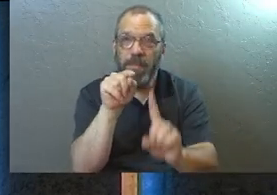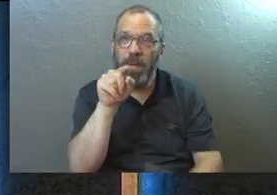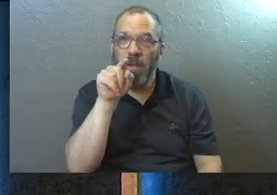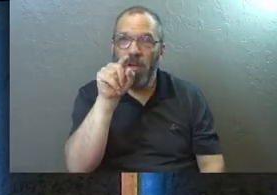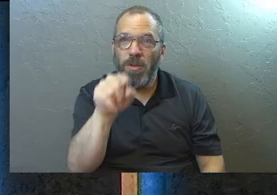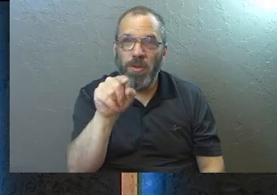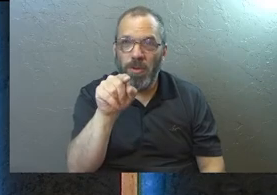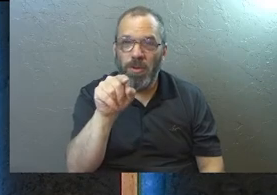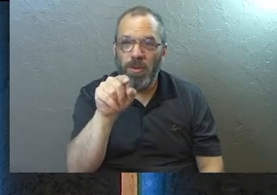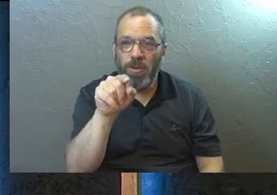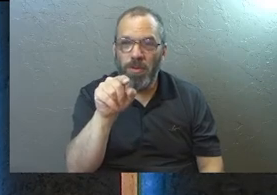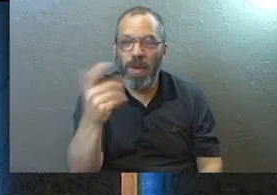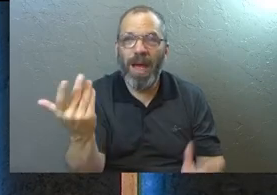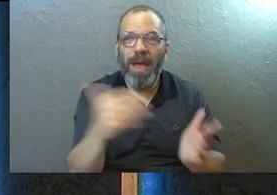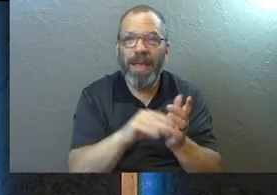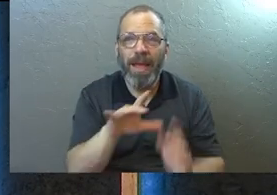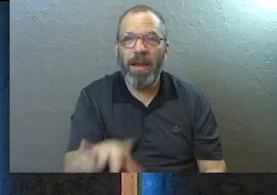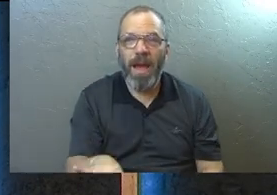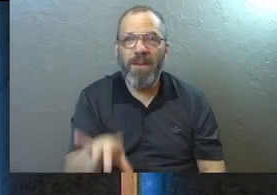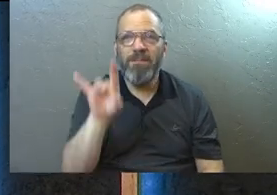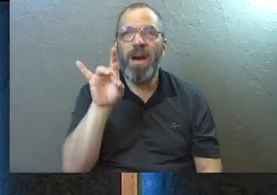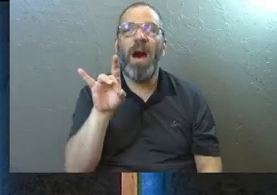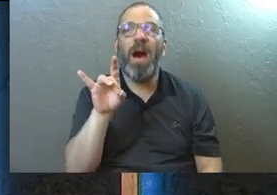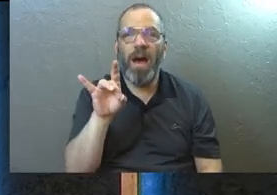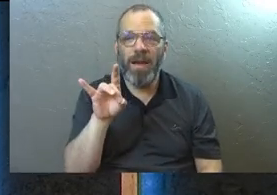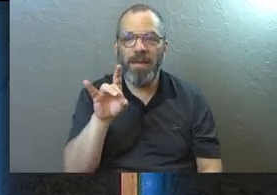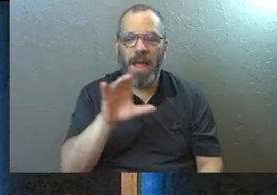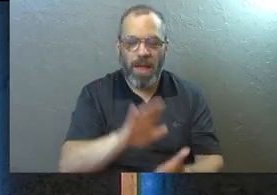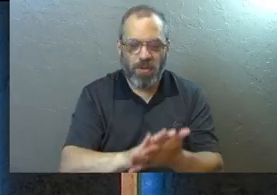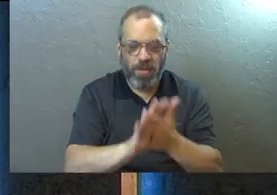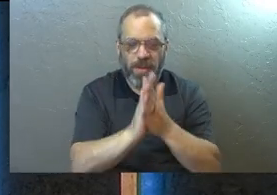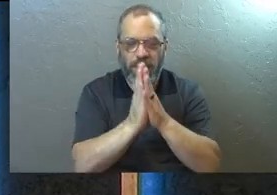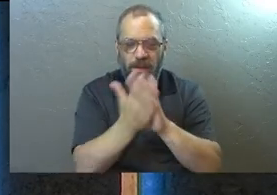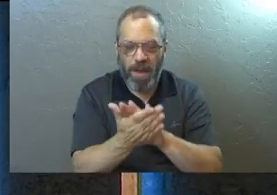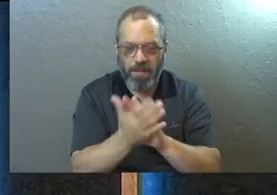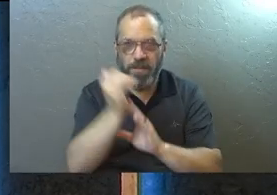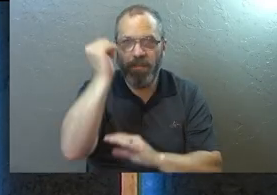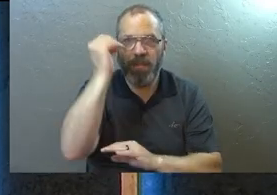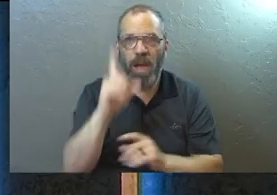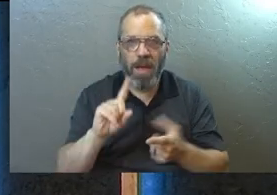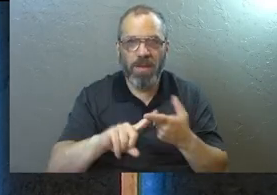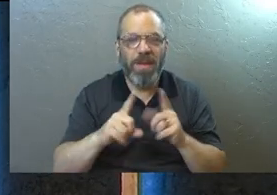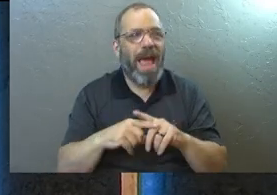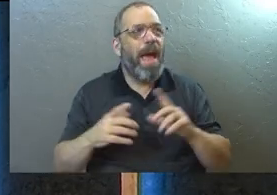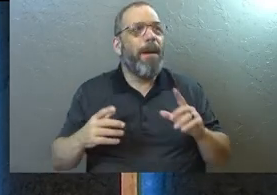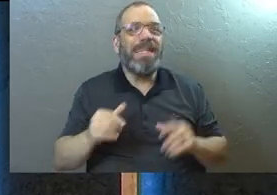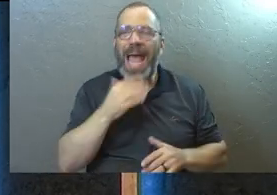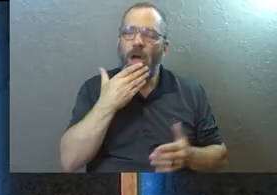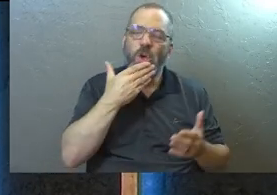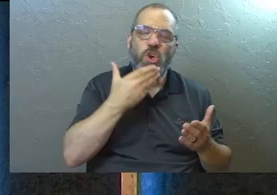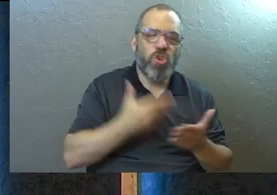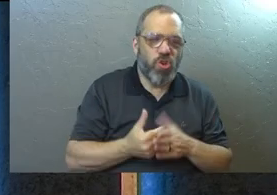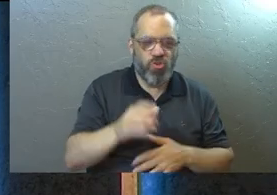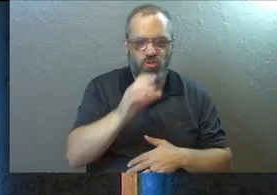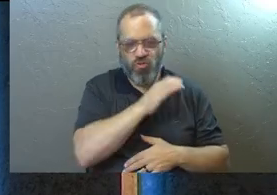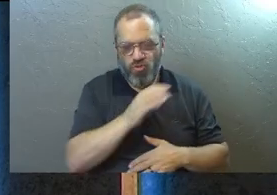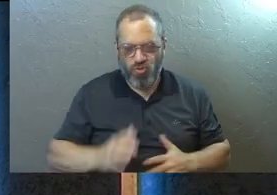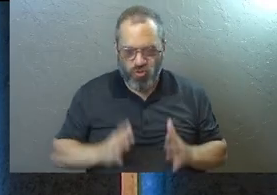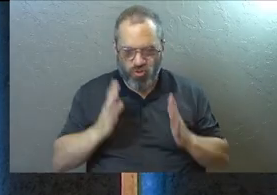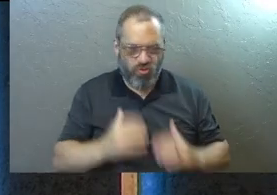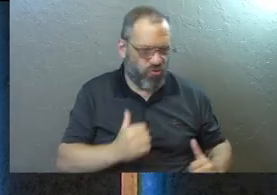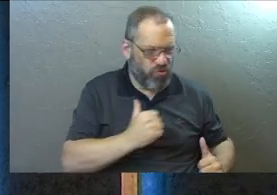need to refine this again. To be the friend of God. Not just good Christian